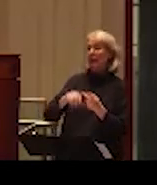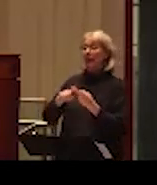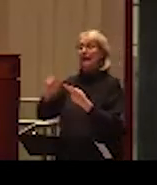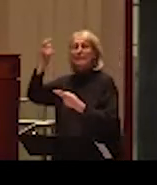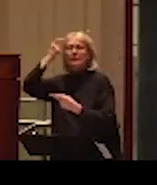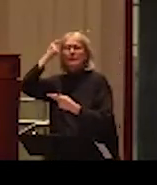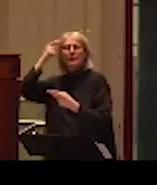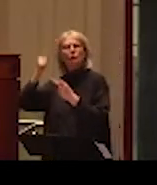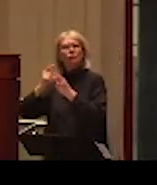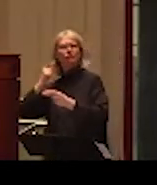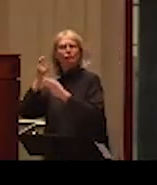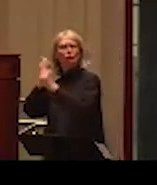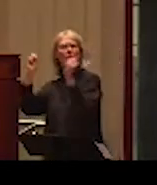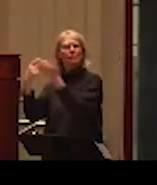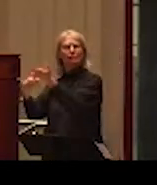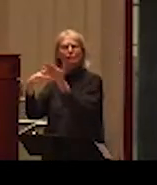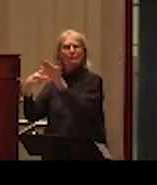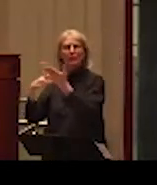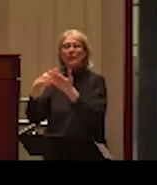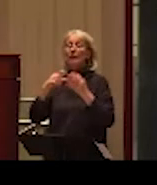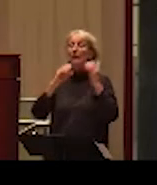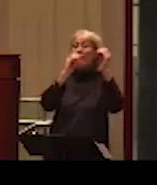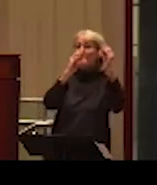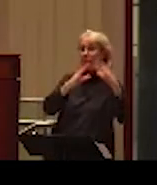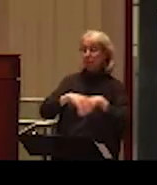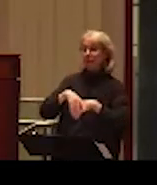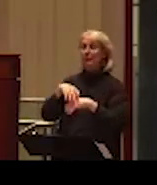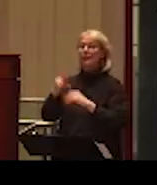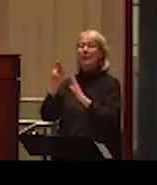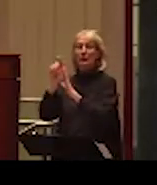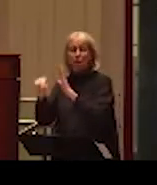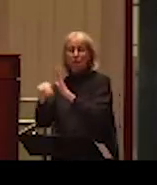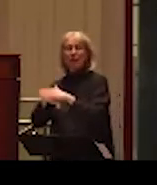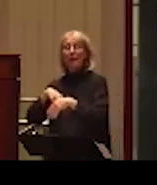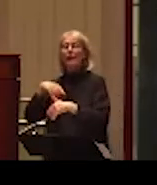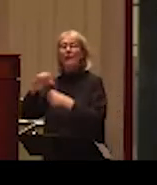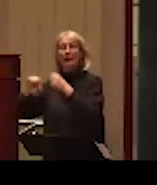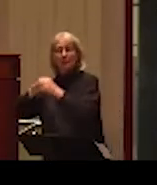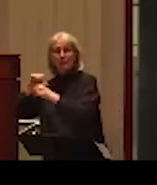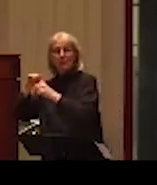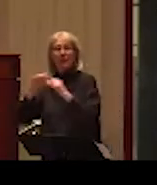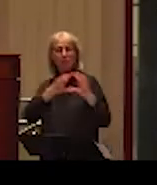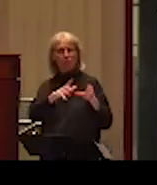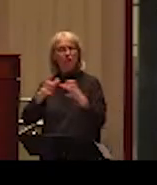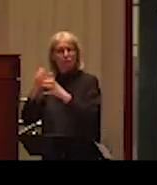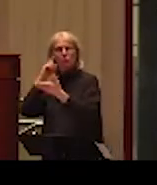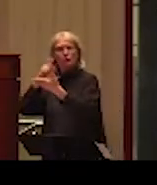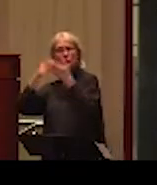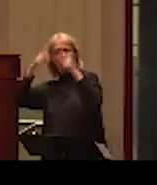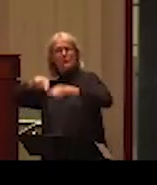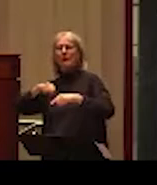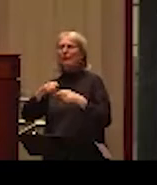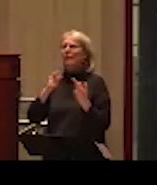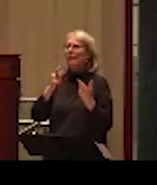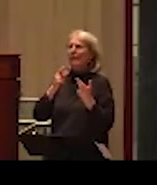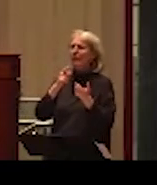identified by the faculty, undergraduate students, and alumni. That can demonstrate how the